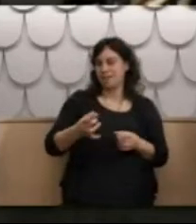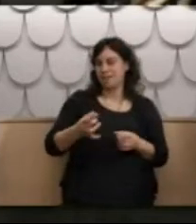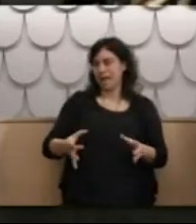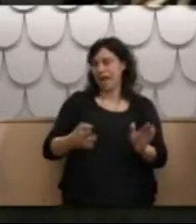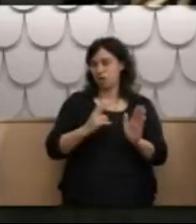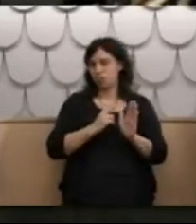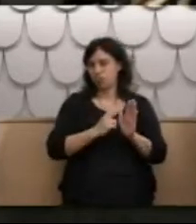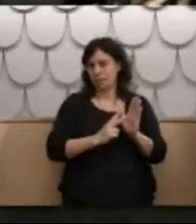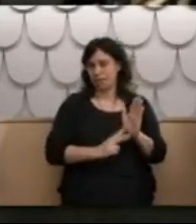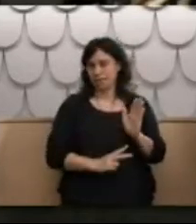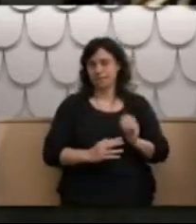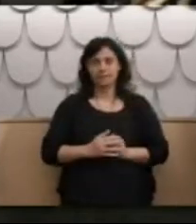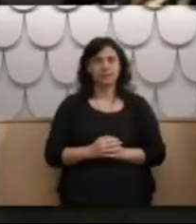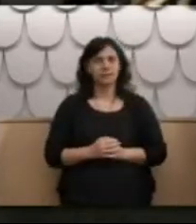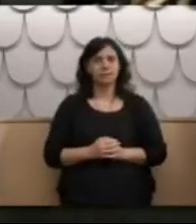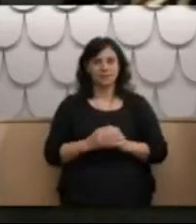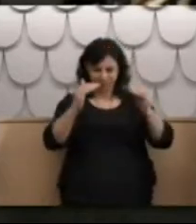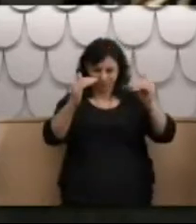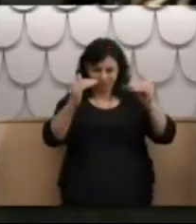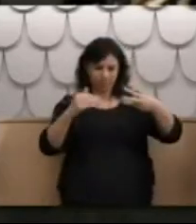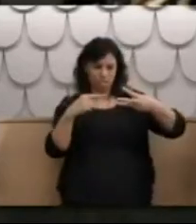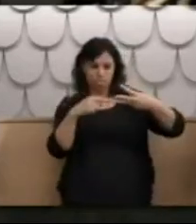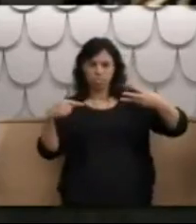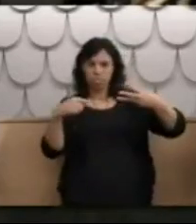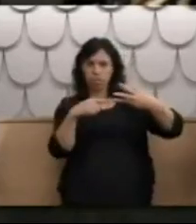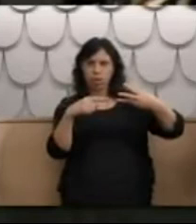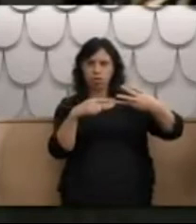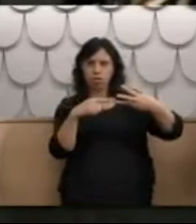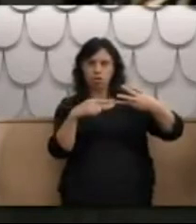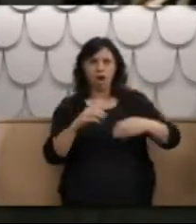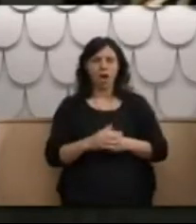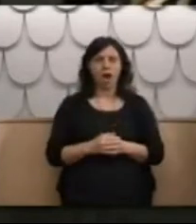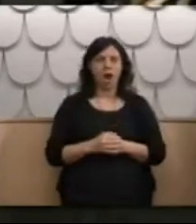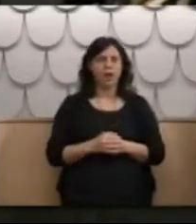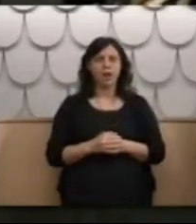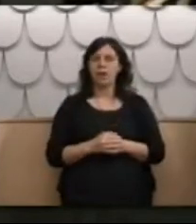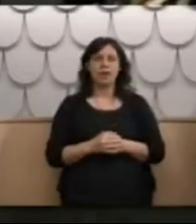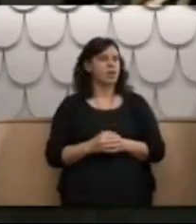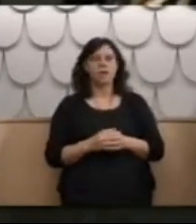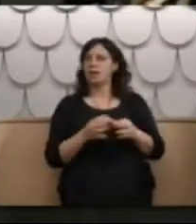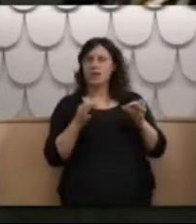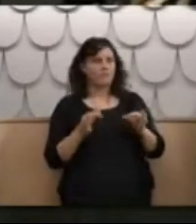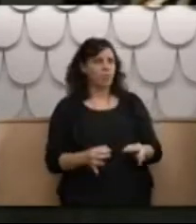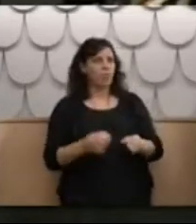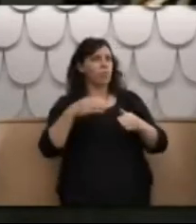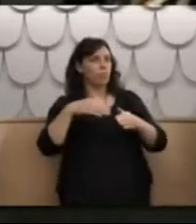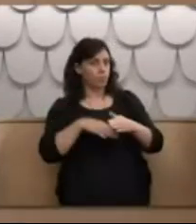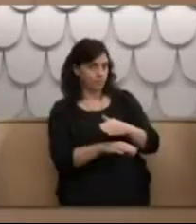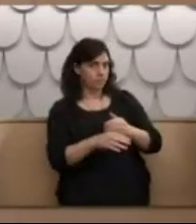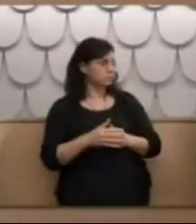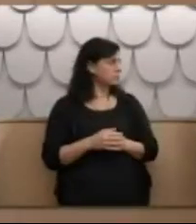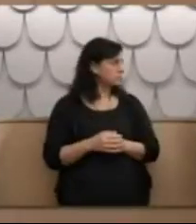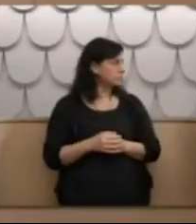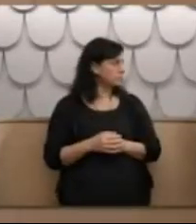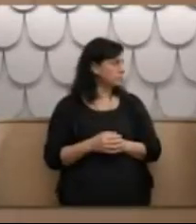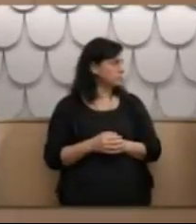It's – well, just – can you go down to that third line? We say it was an informal admission and then – Hold on one more. Just – just – is it